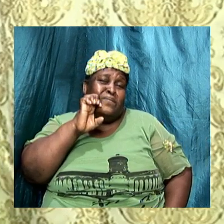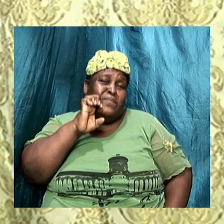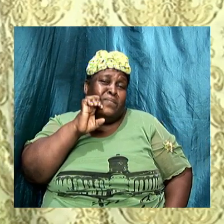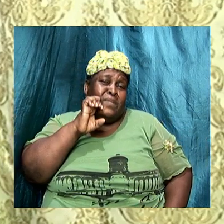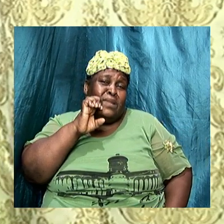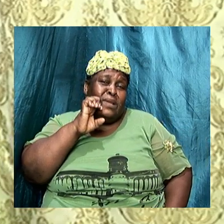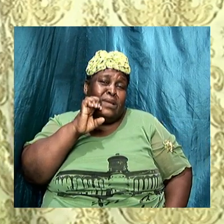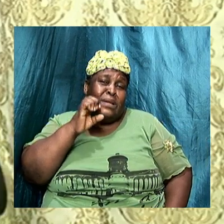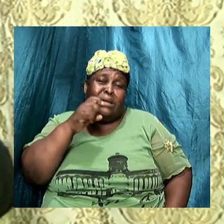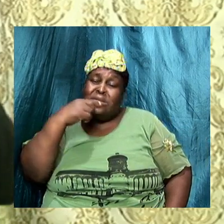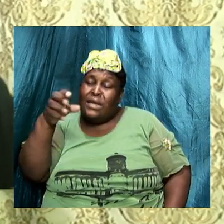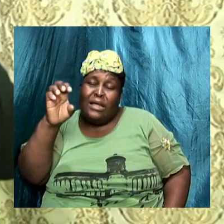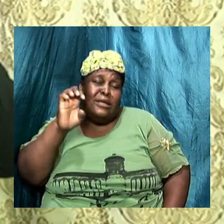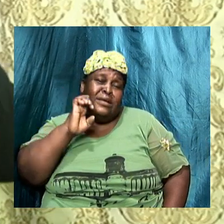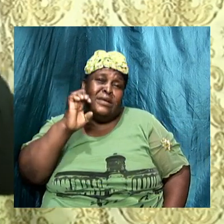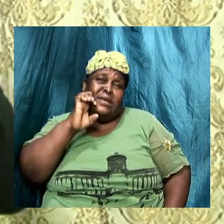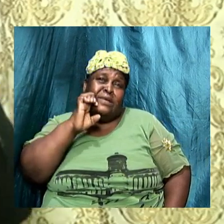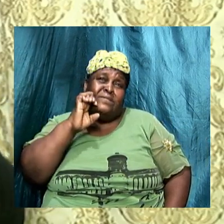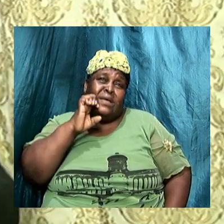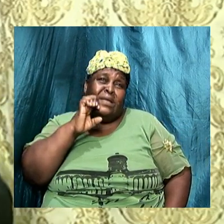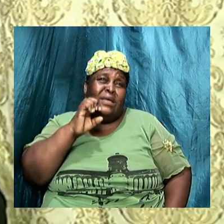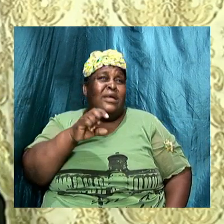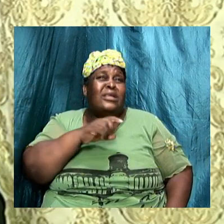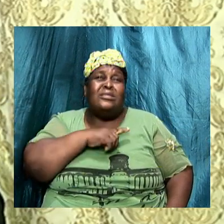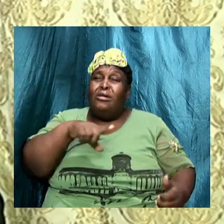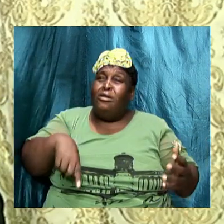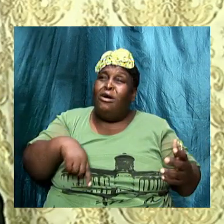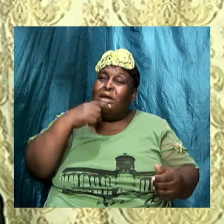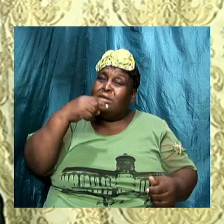die and just who care with that